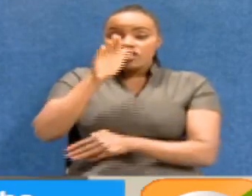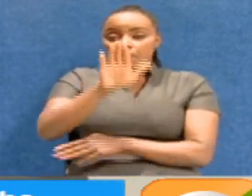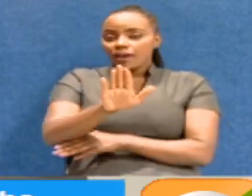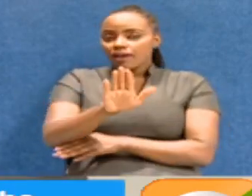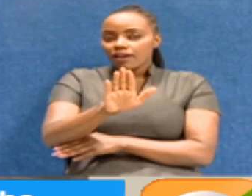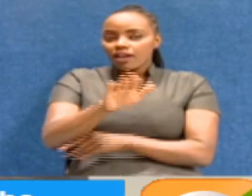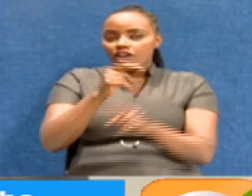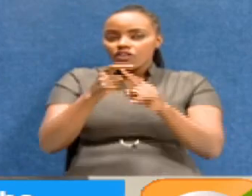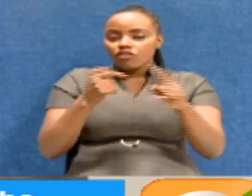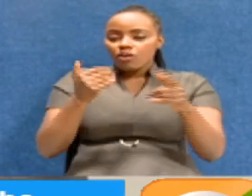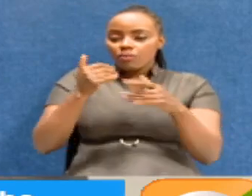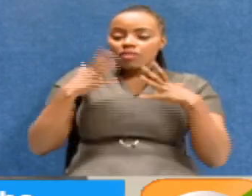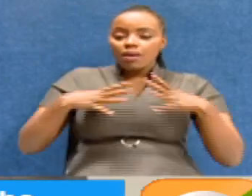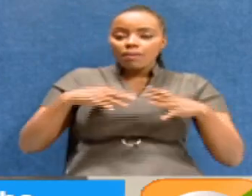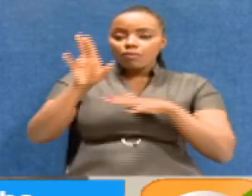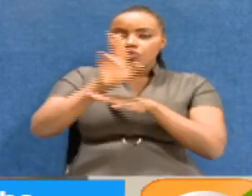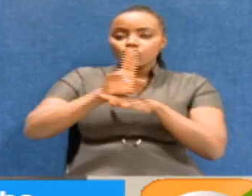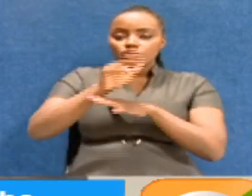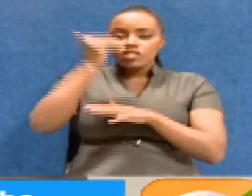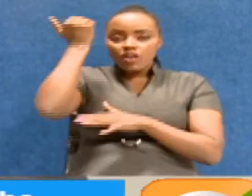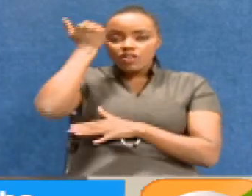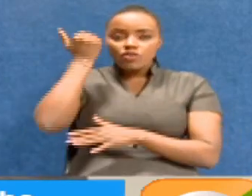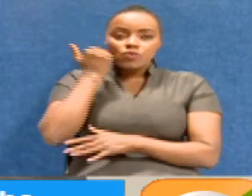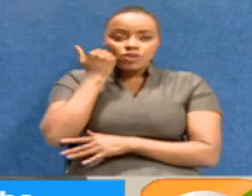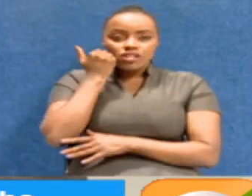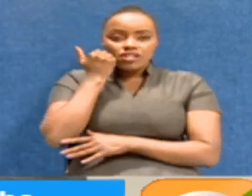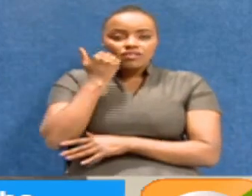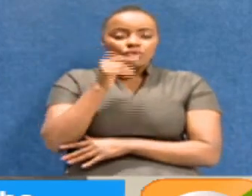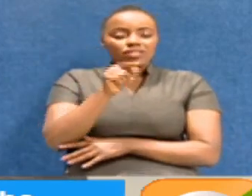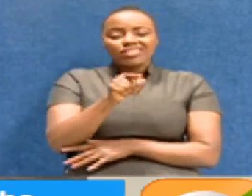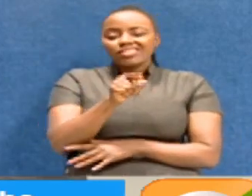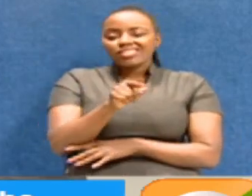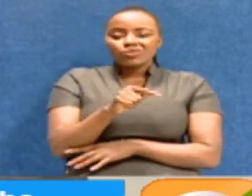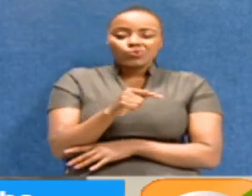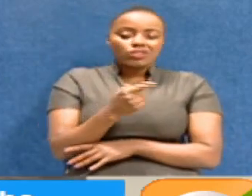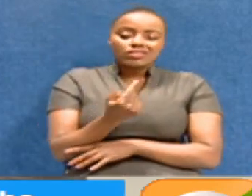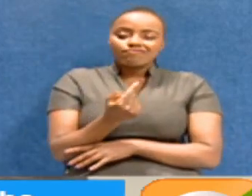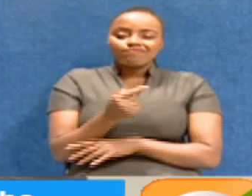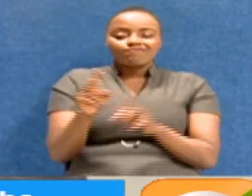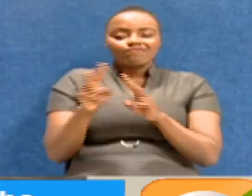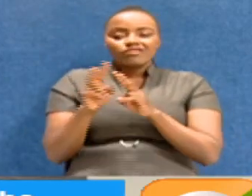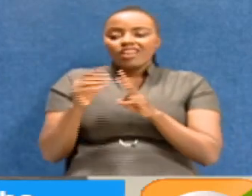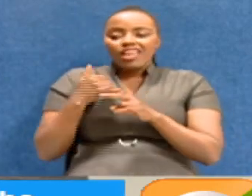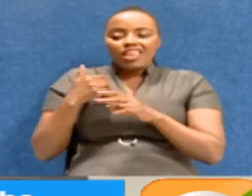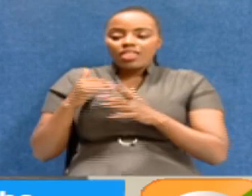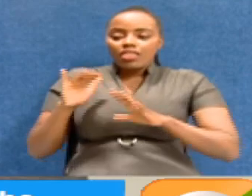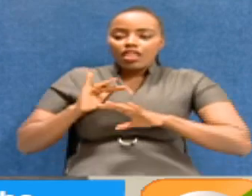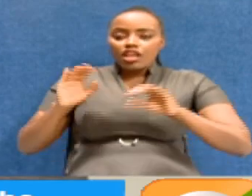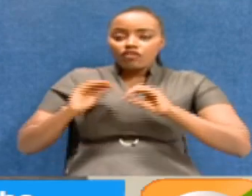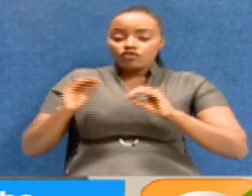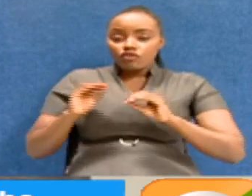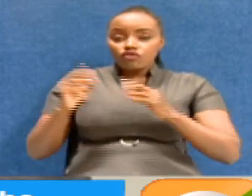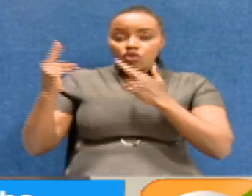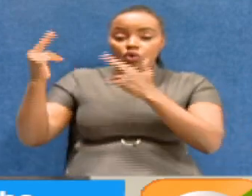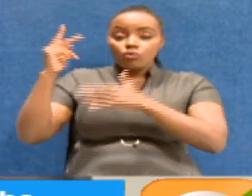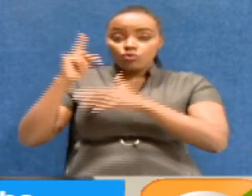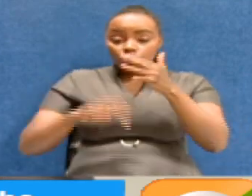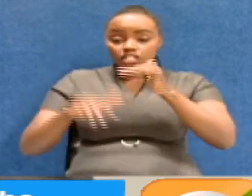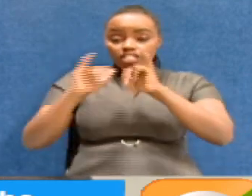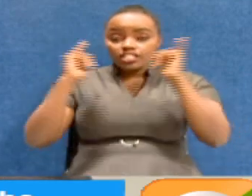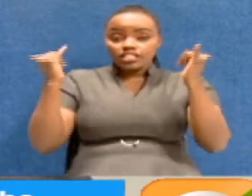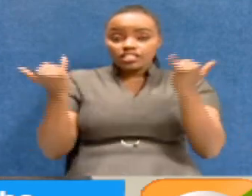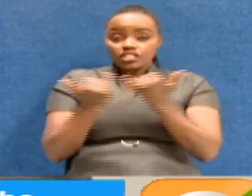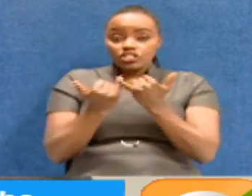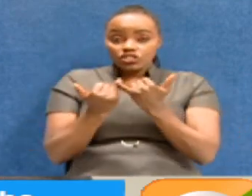from court users has been rather anemic. And my hope is that because the institution